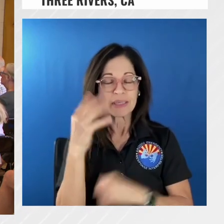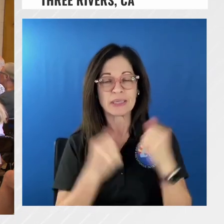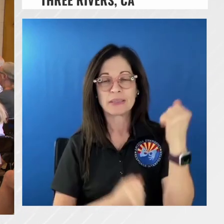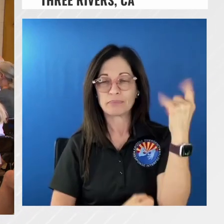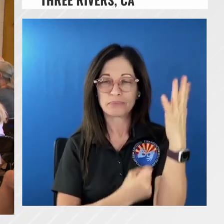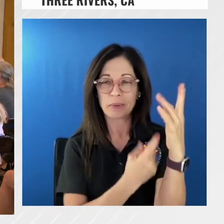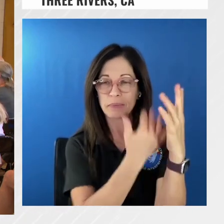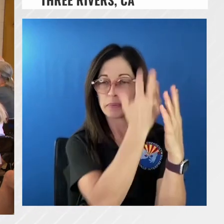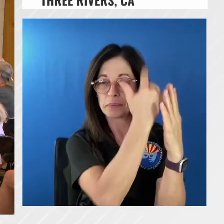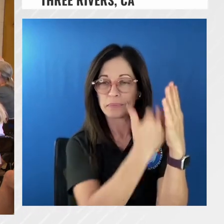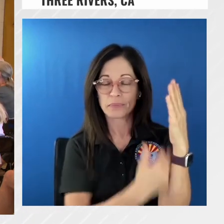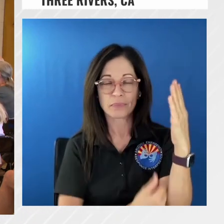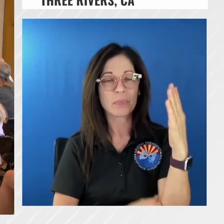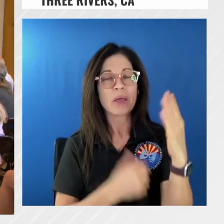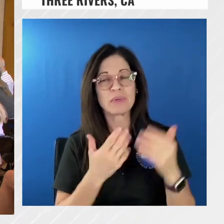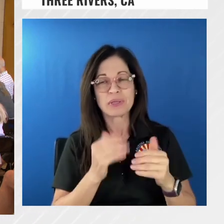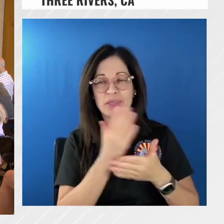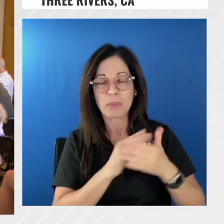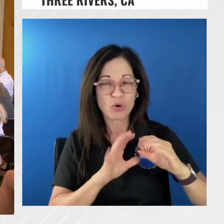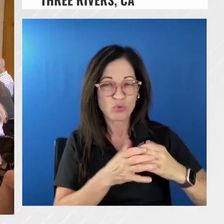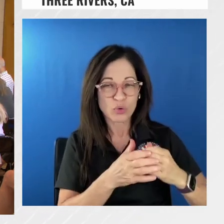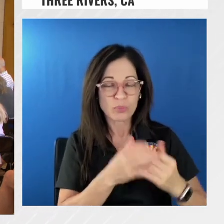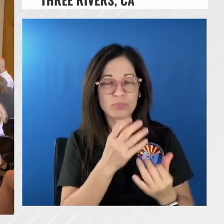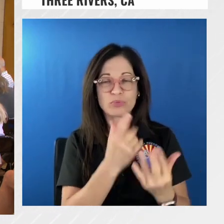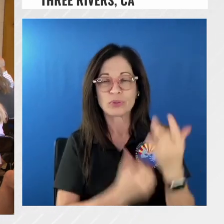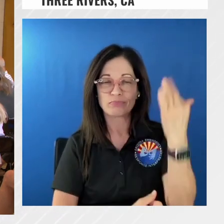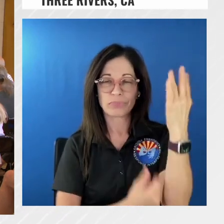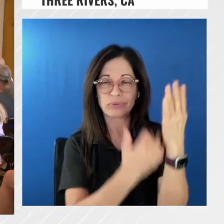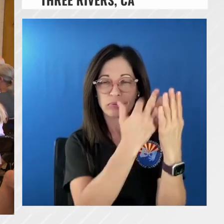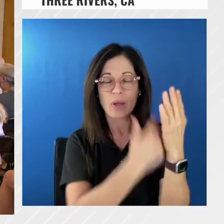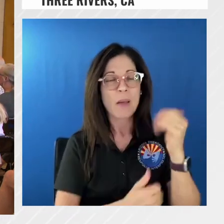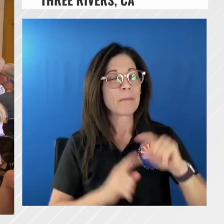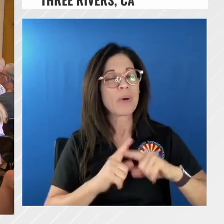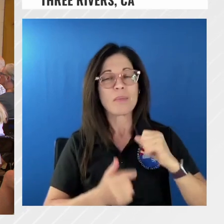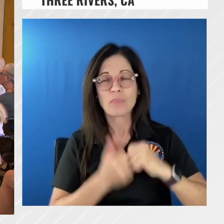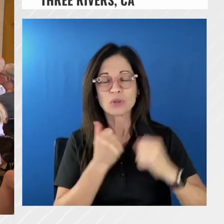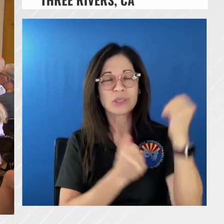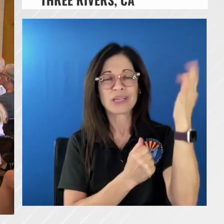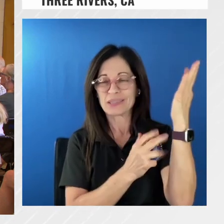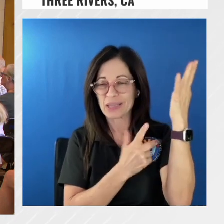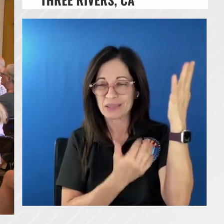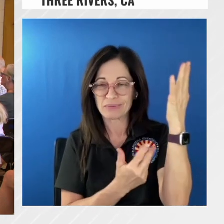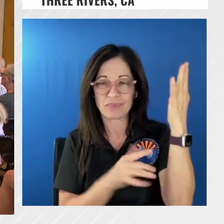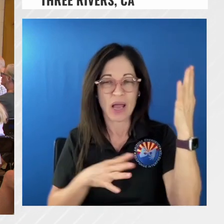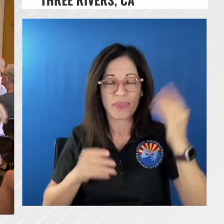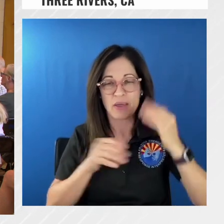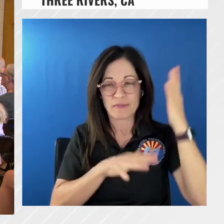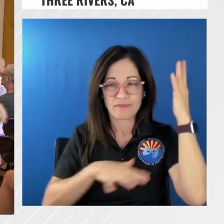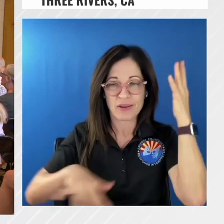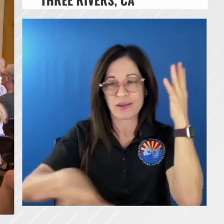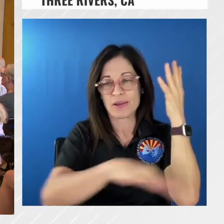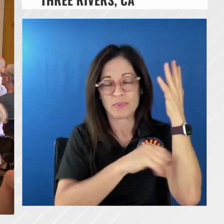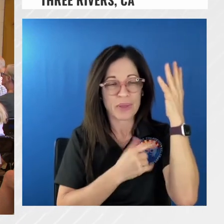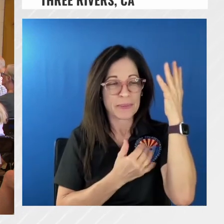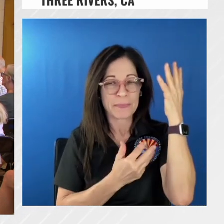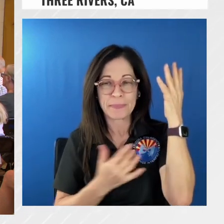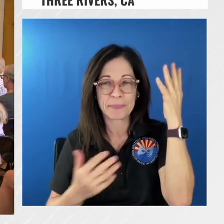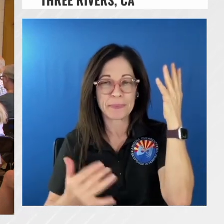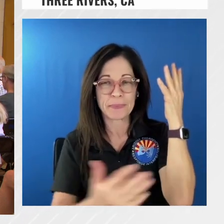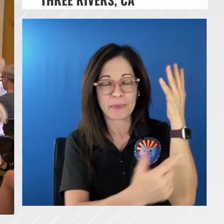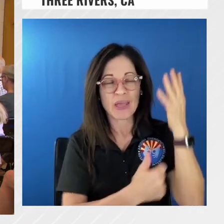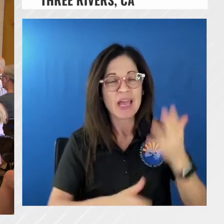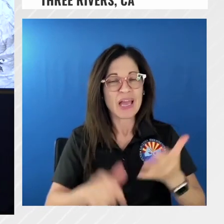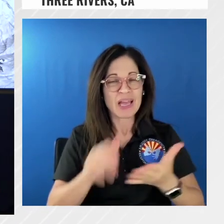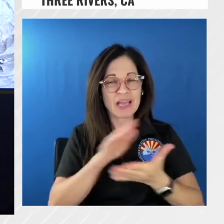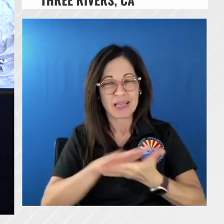much on the ground of the forest and as it does that it's kind of cleaning up all the dead and down fuels um like chief norman said we're not